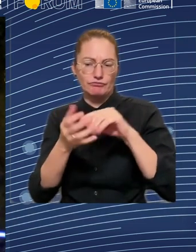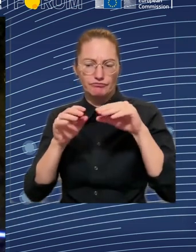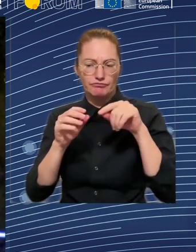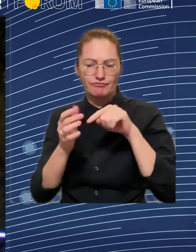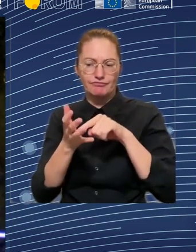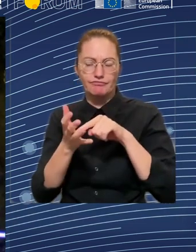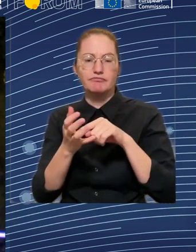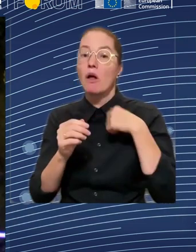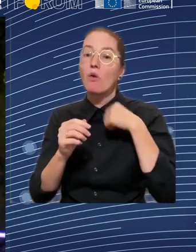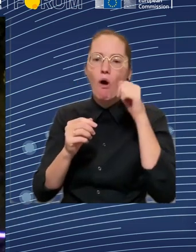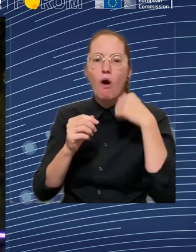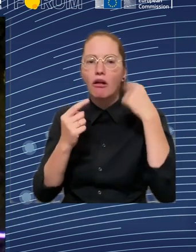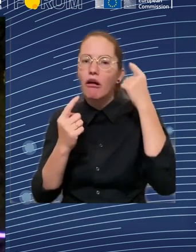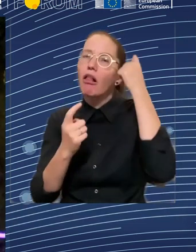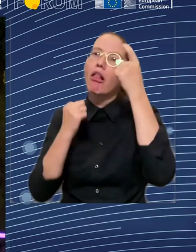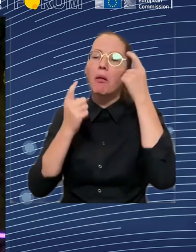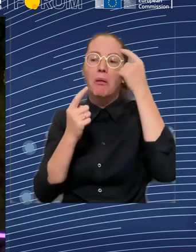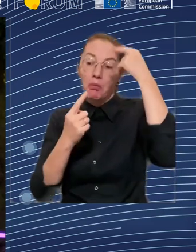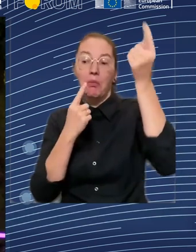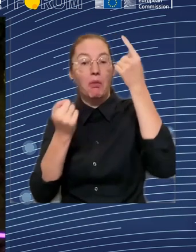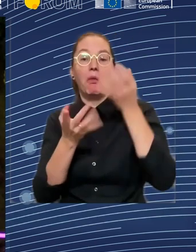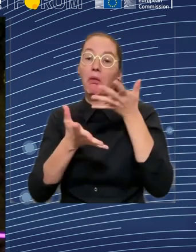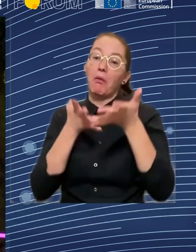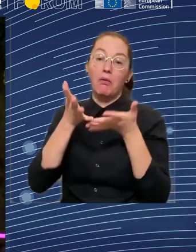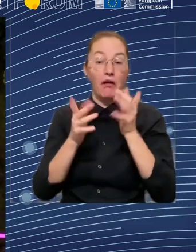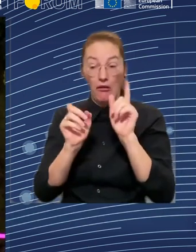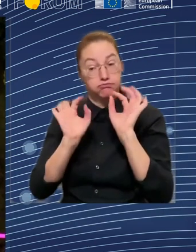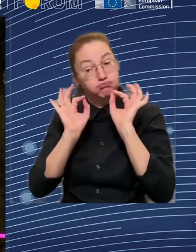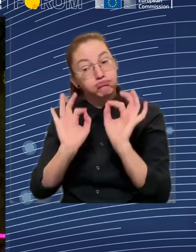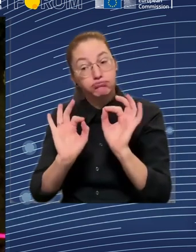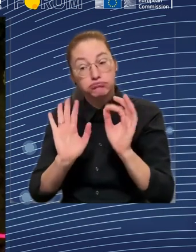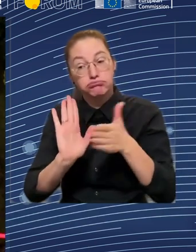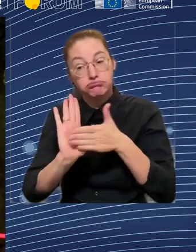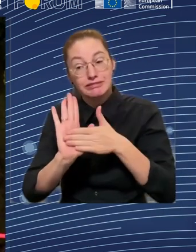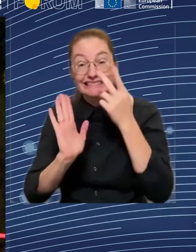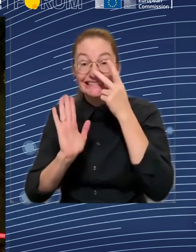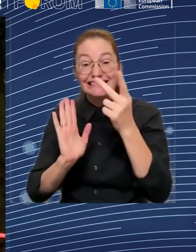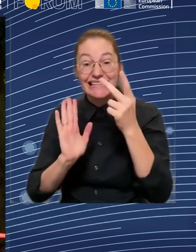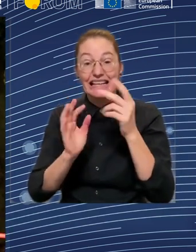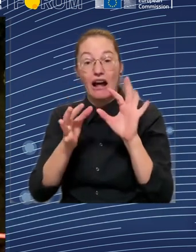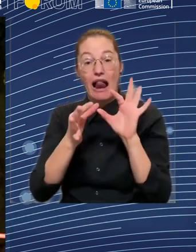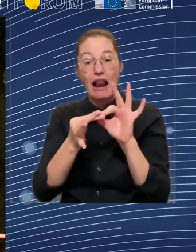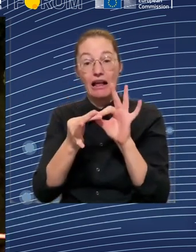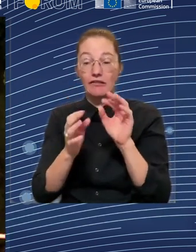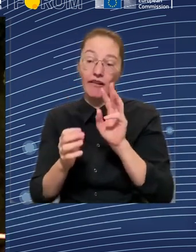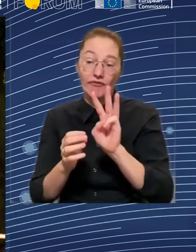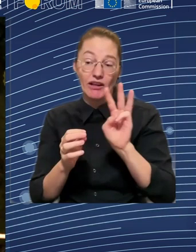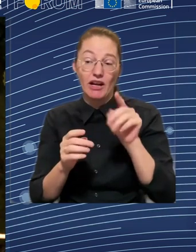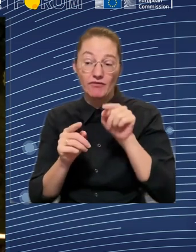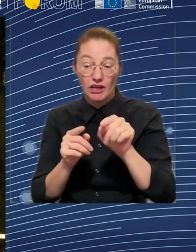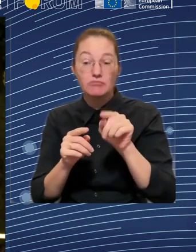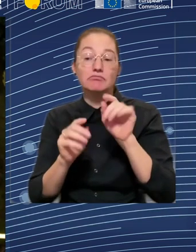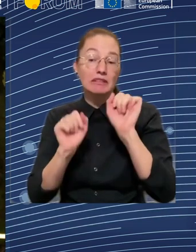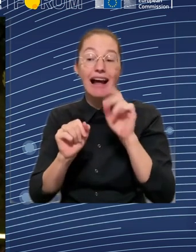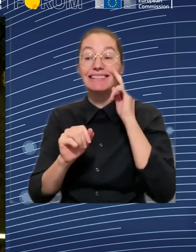health, and how countries have organized their cash benefits, right? So an unemployment benefit not